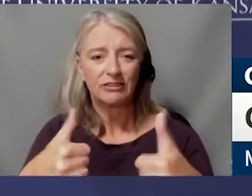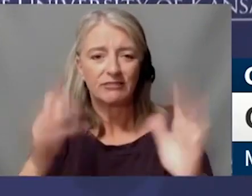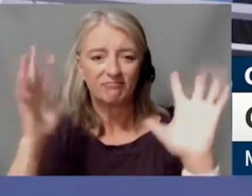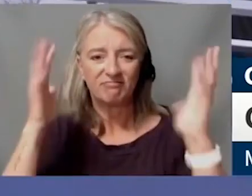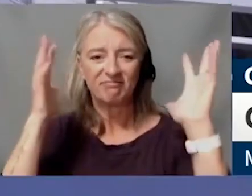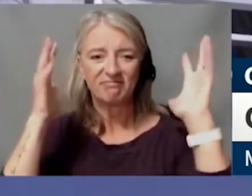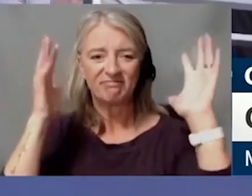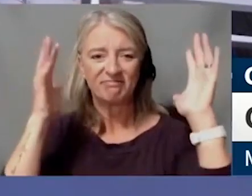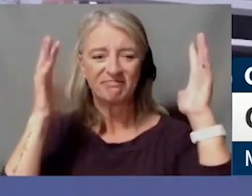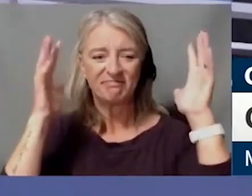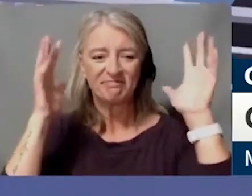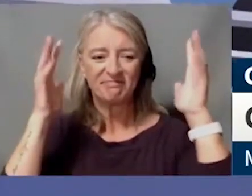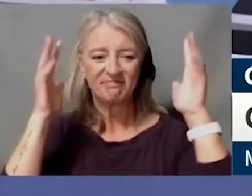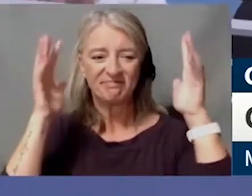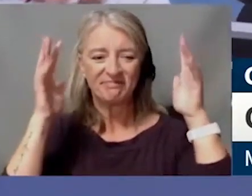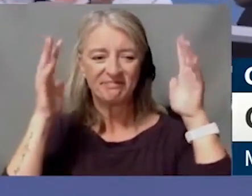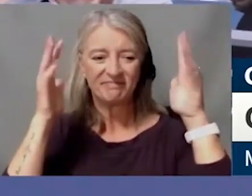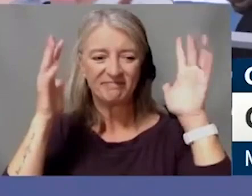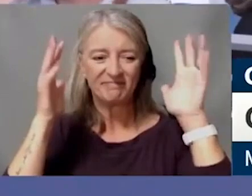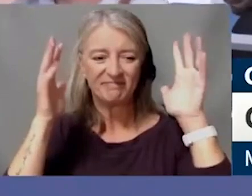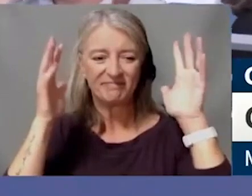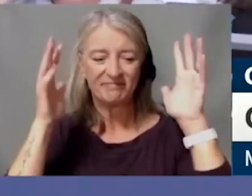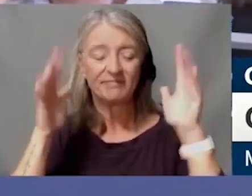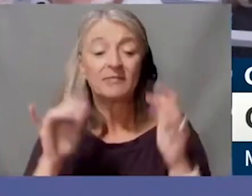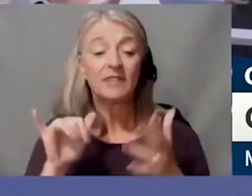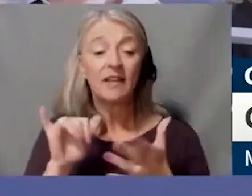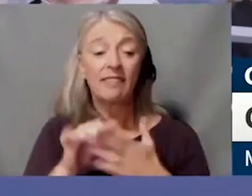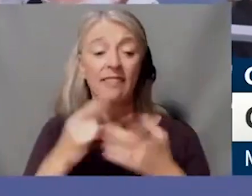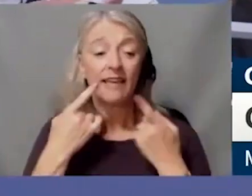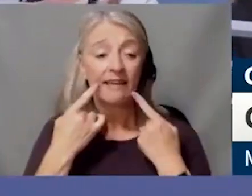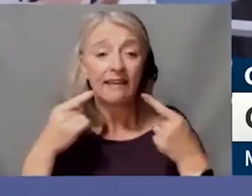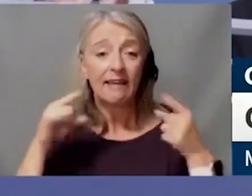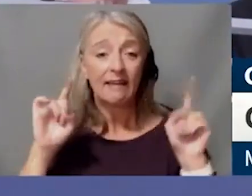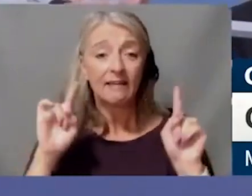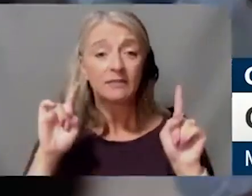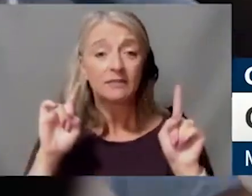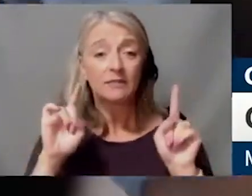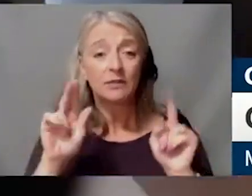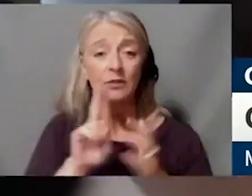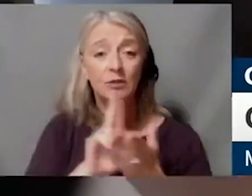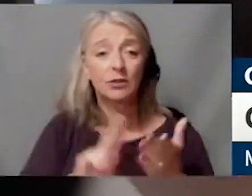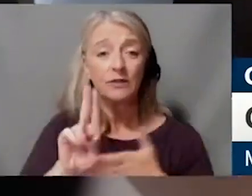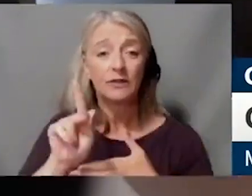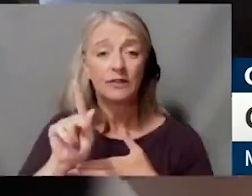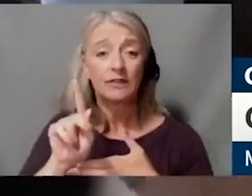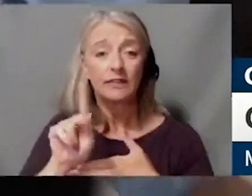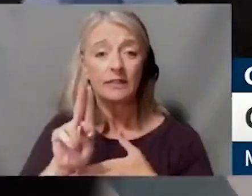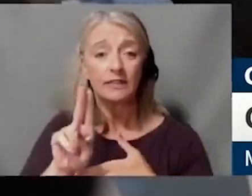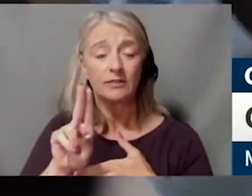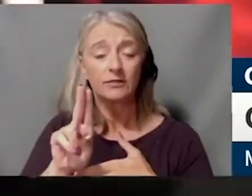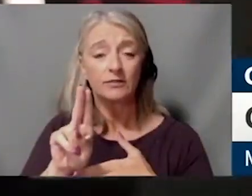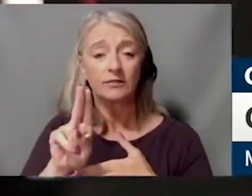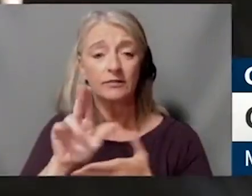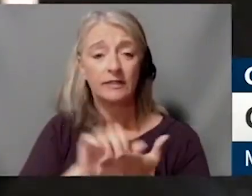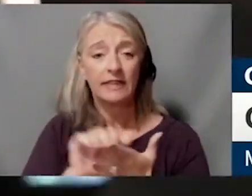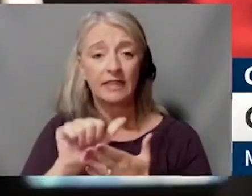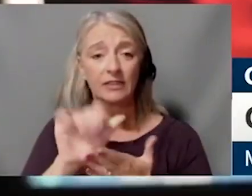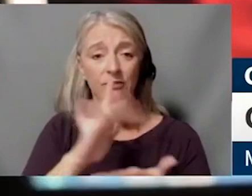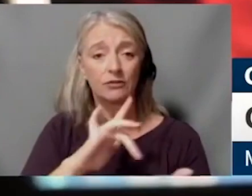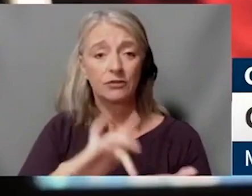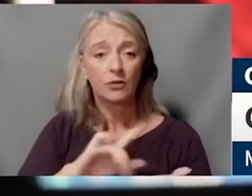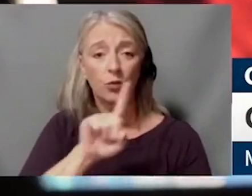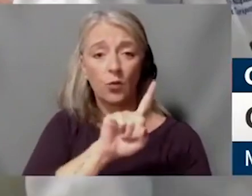And with that announcement, the University of Kansas Cancer Center is now one of 53 cancer centers to receive